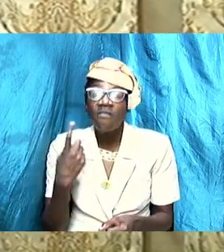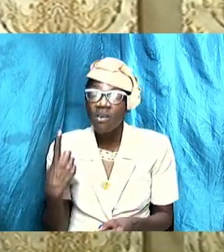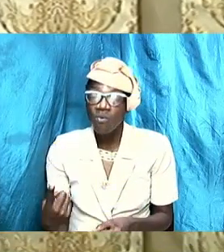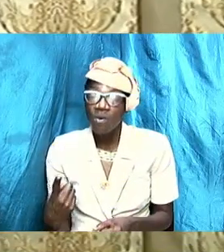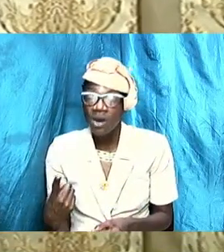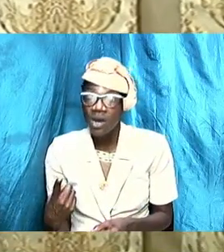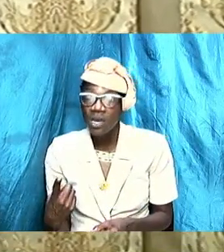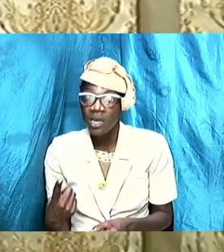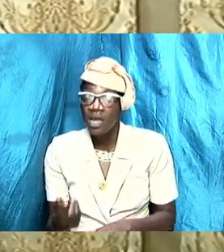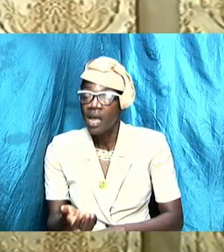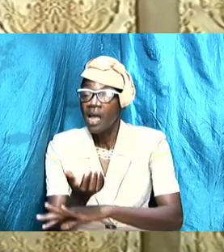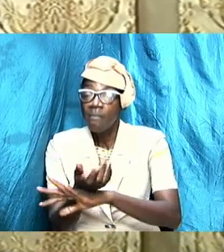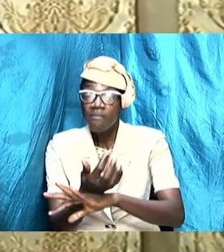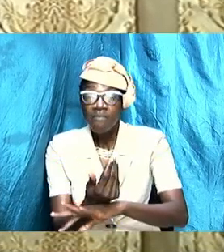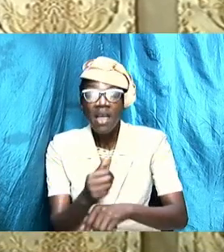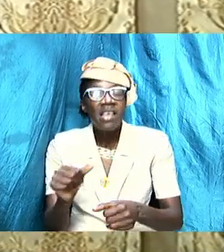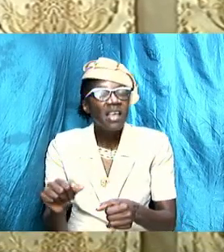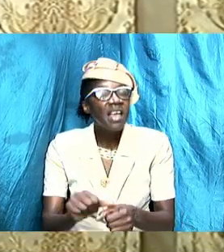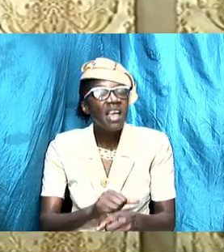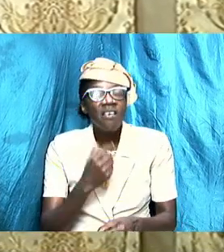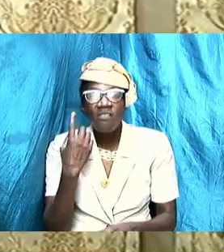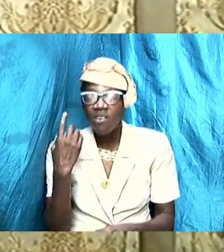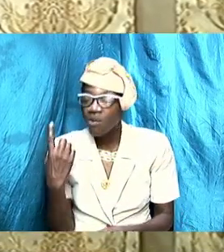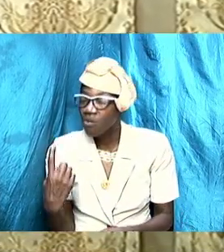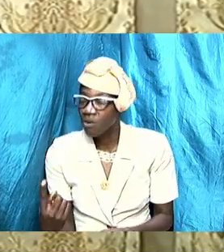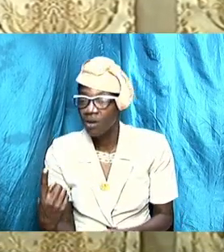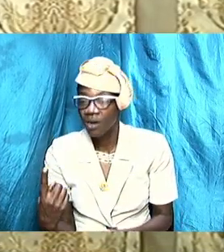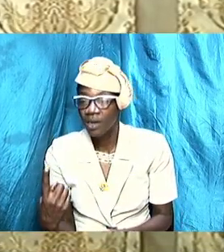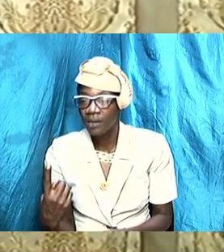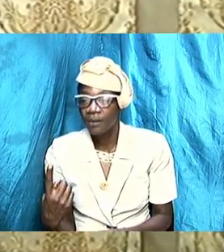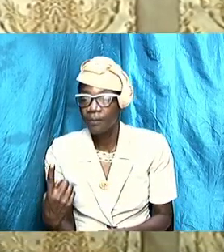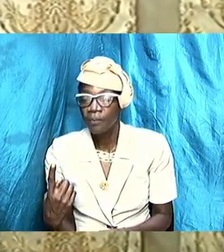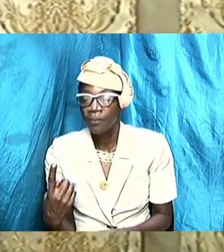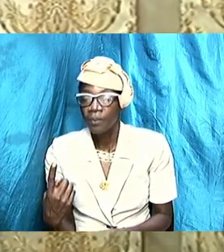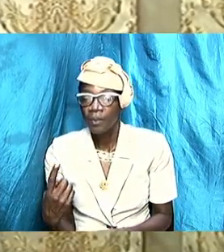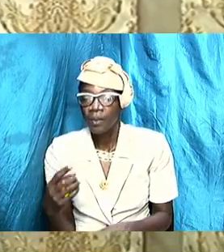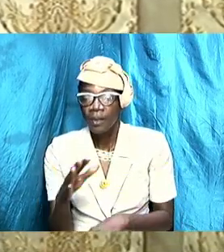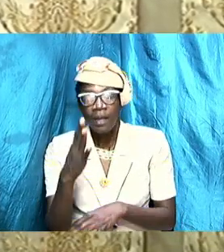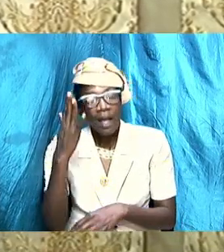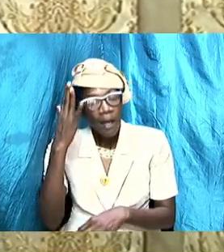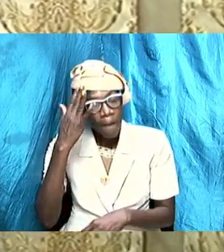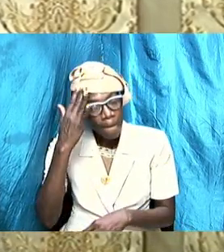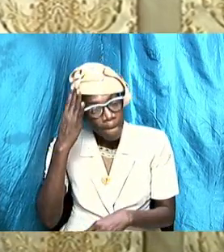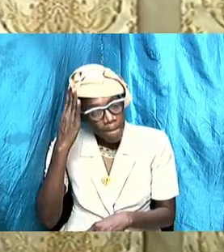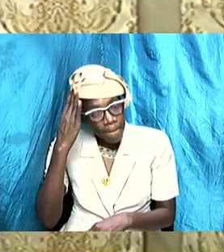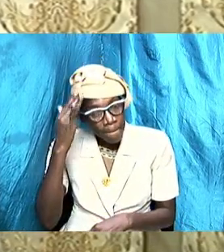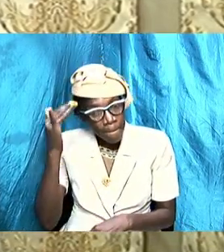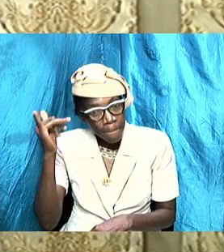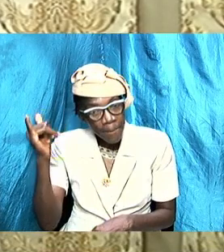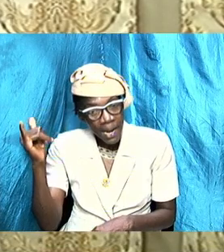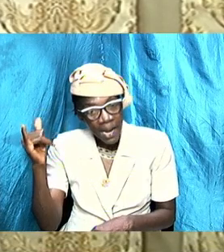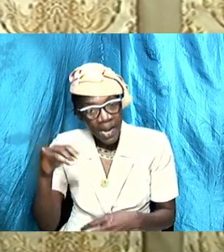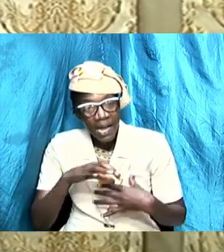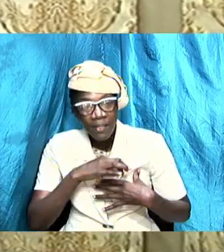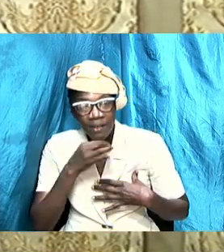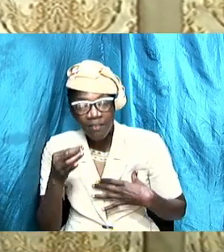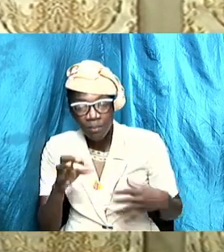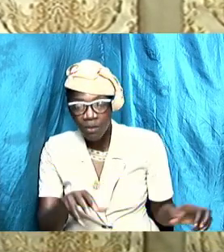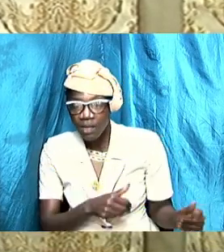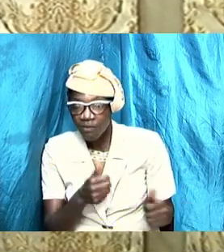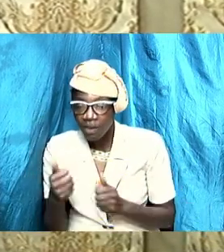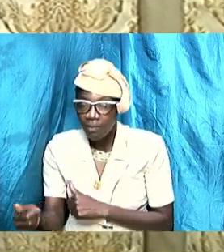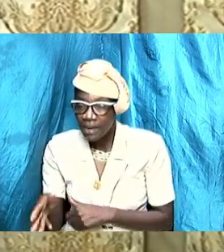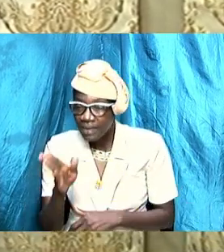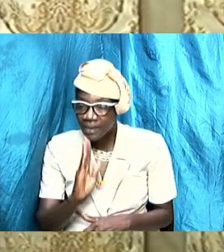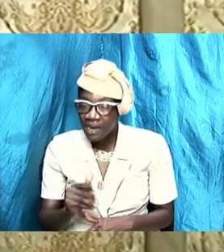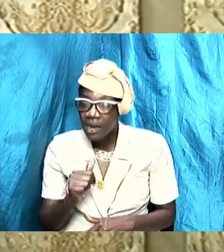implore every one of us, amen, by the Spirit of Almighty God, it is not a good